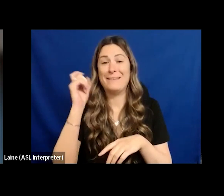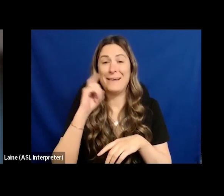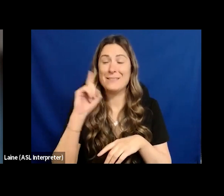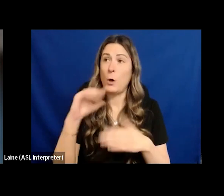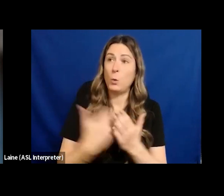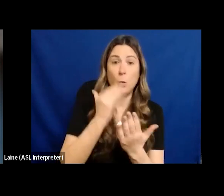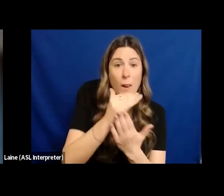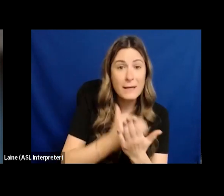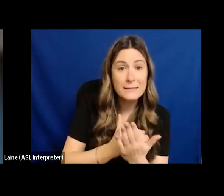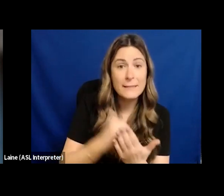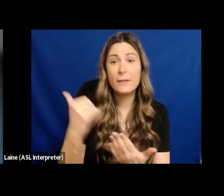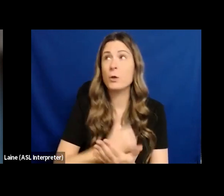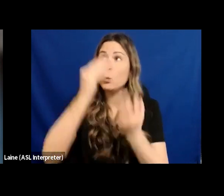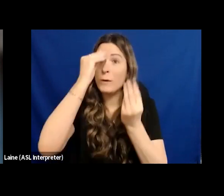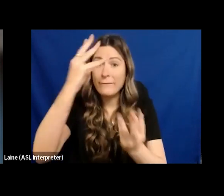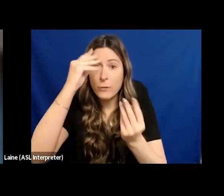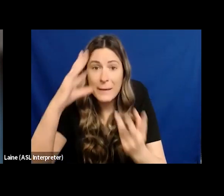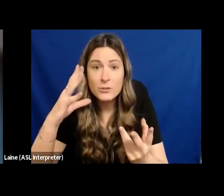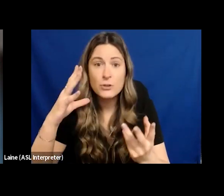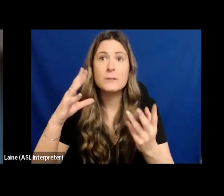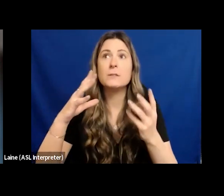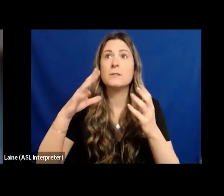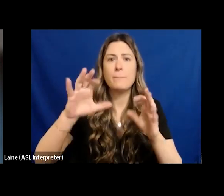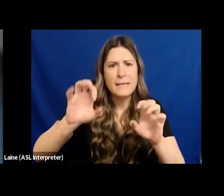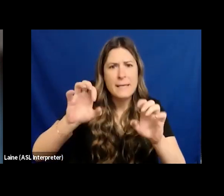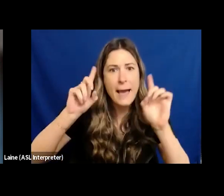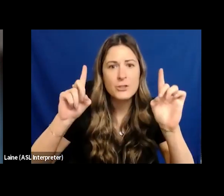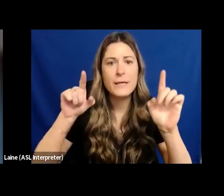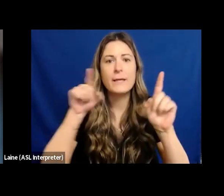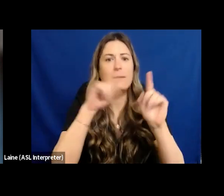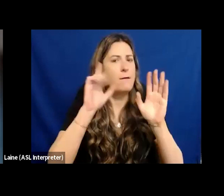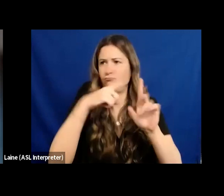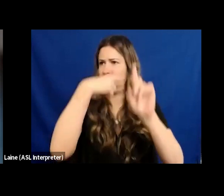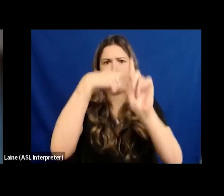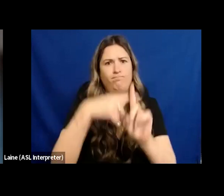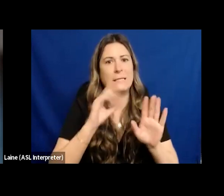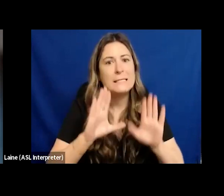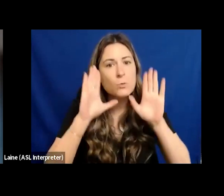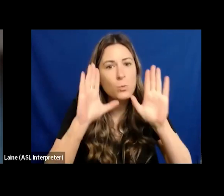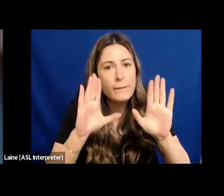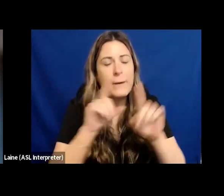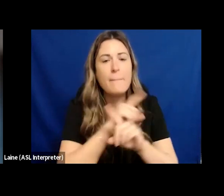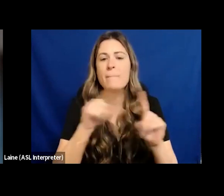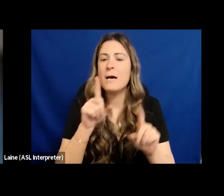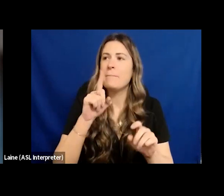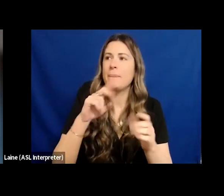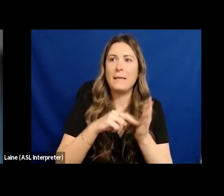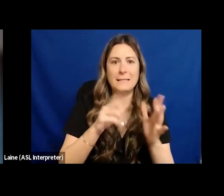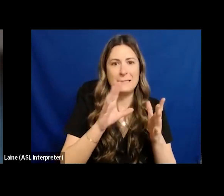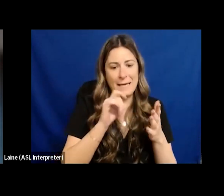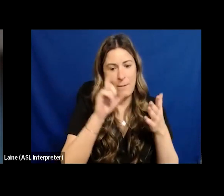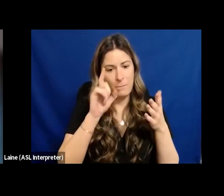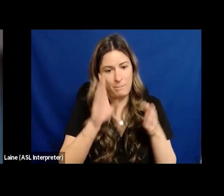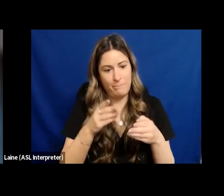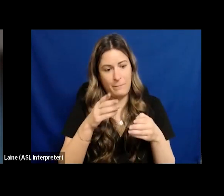We need to translate awareness into action. And that is what Sophie Williams is offering us today. She's inviting us to be